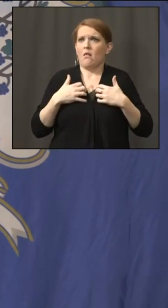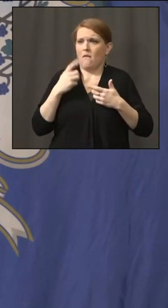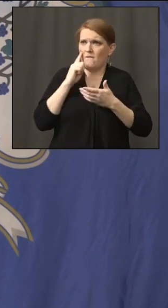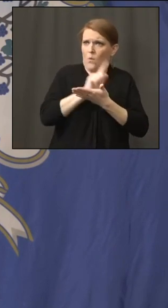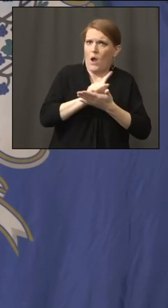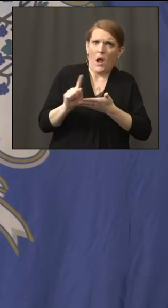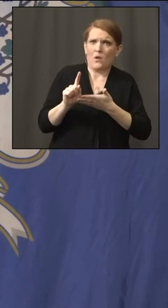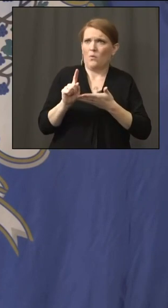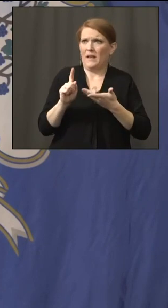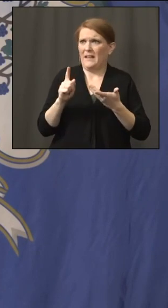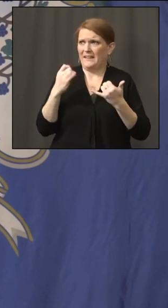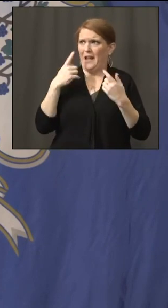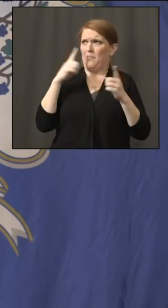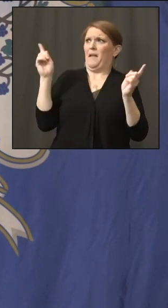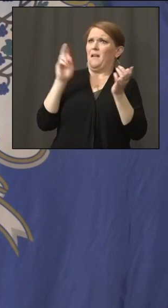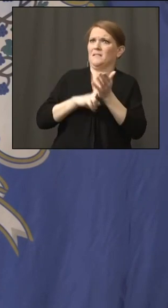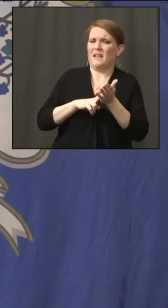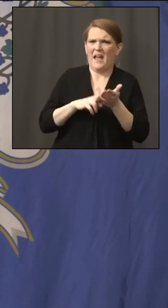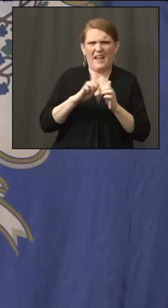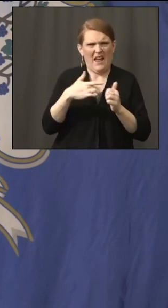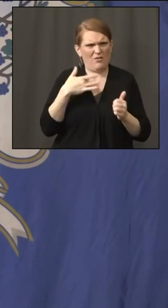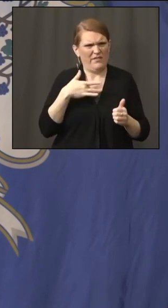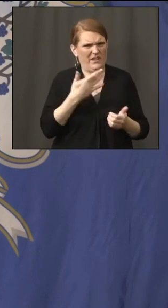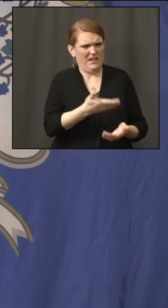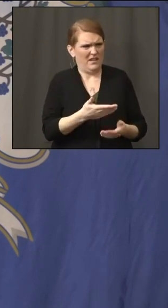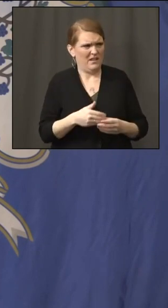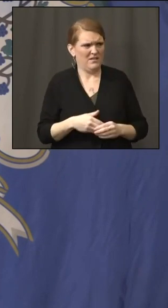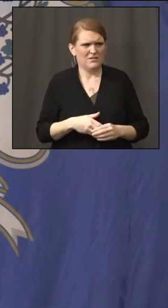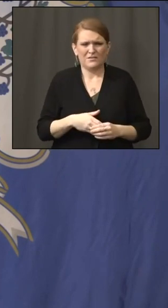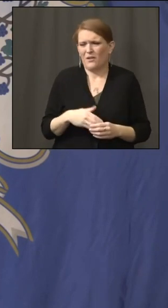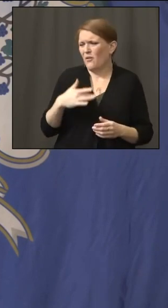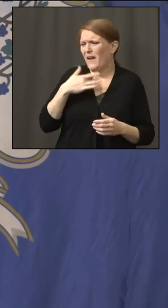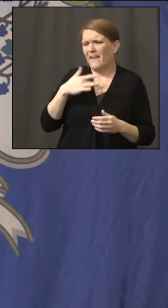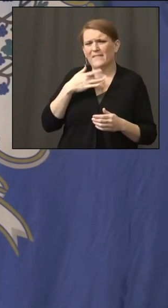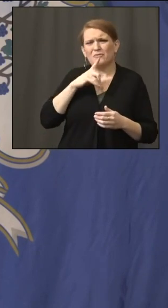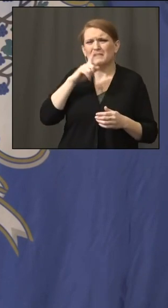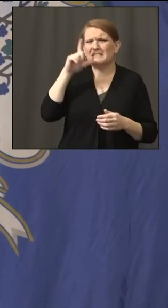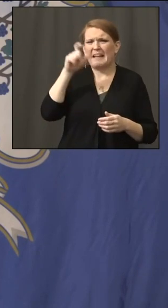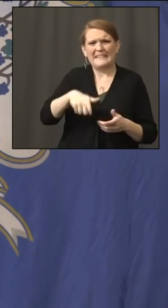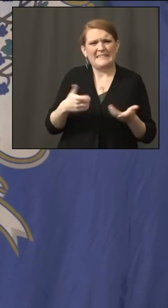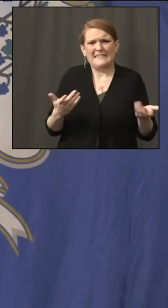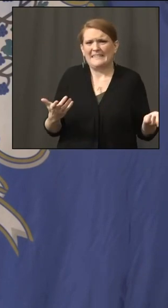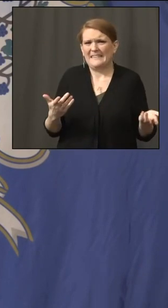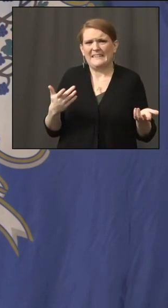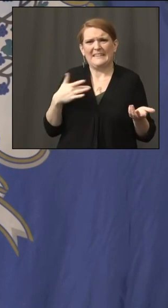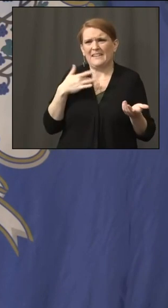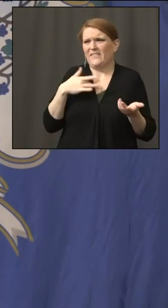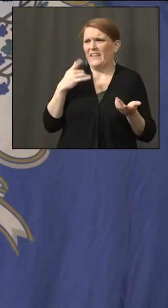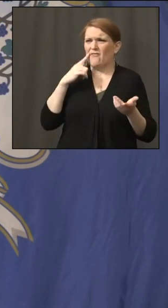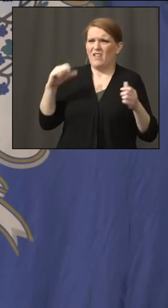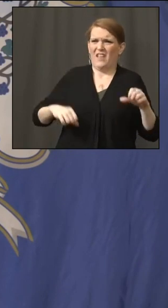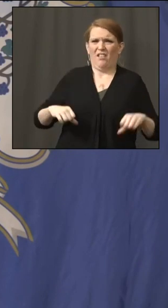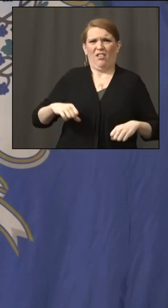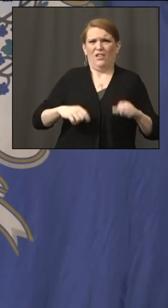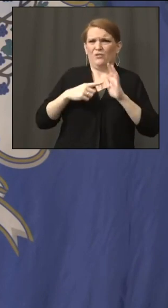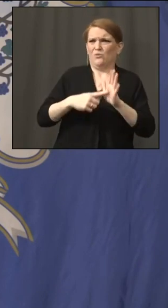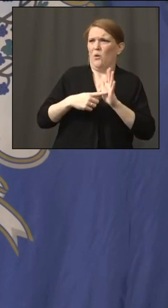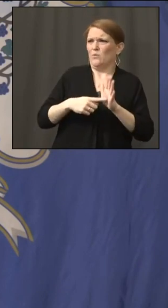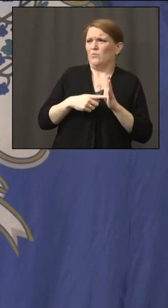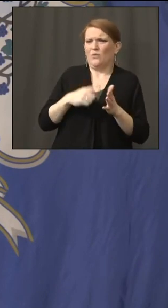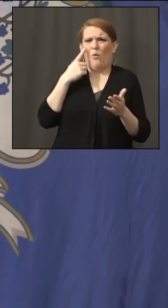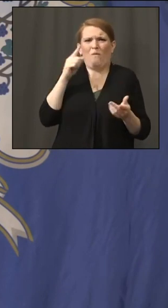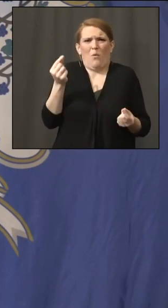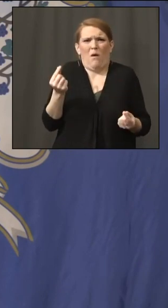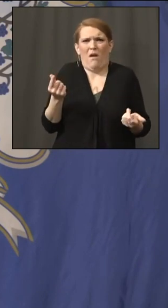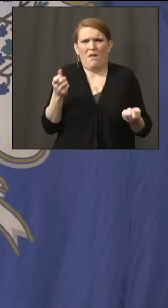I just thought it was unnecessary, a bit of grandstanding and put a lot of people on edge during a very desperate time.